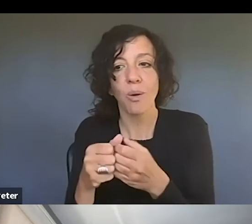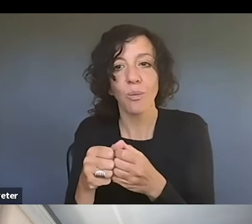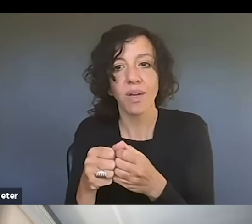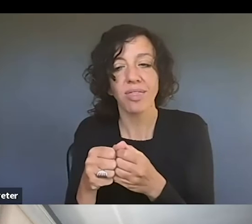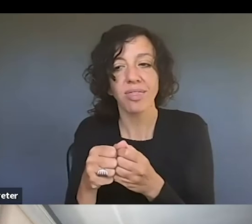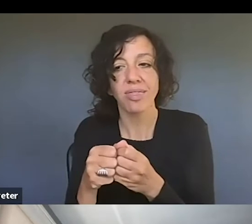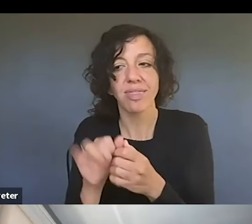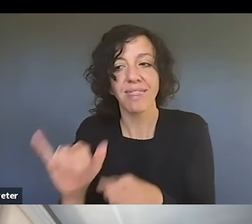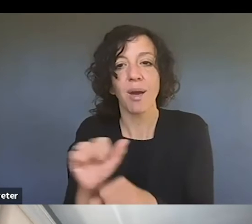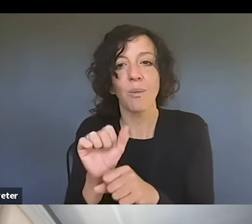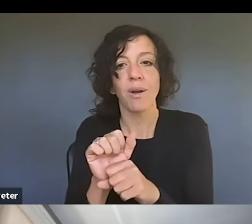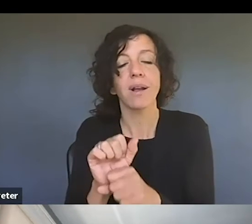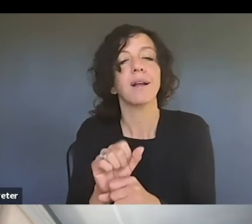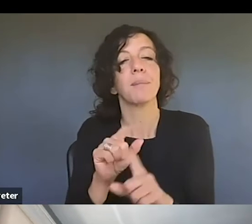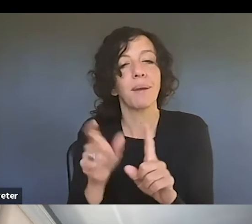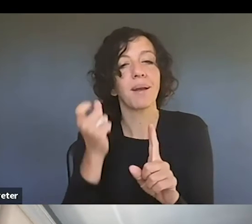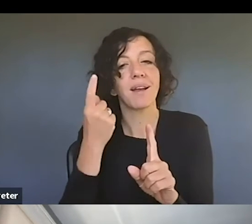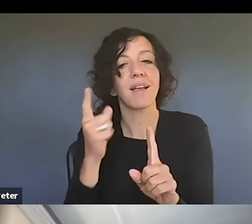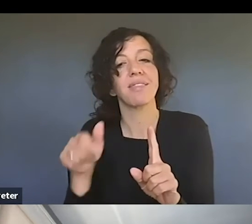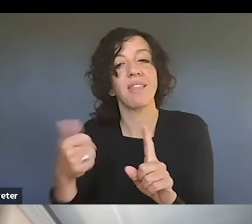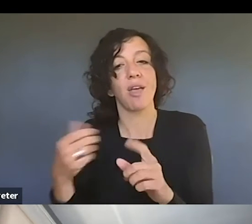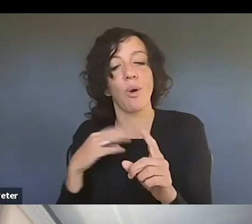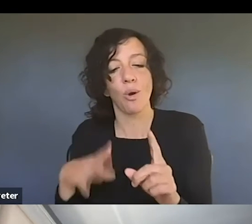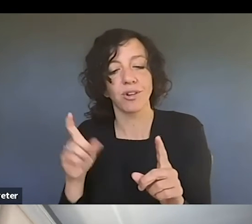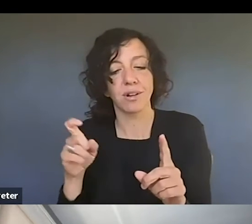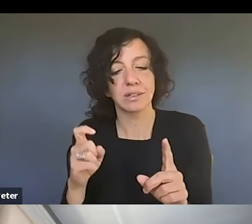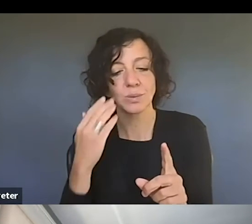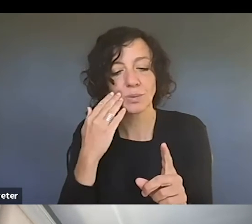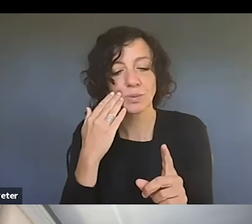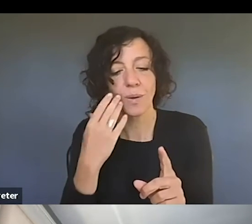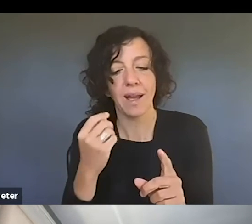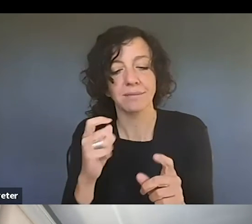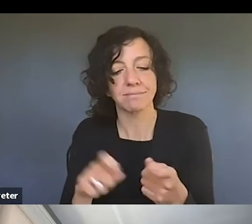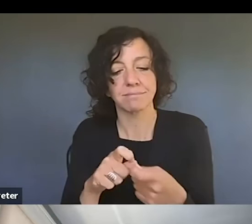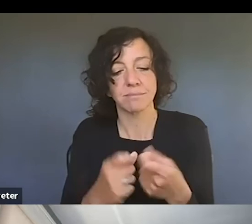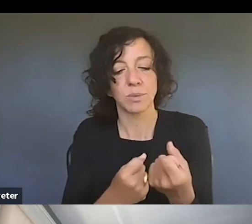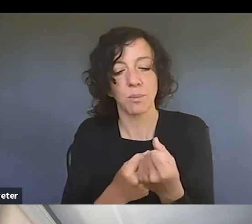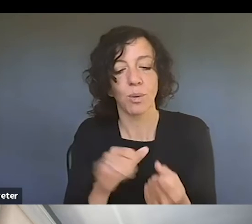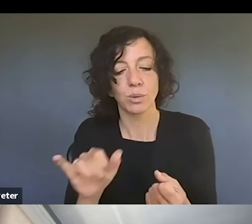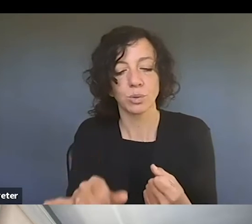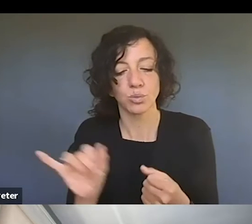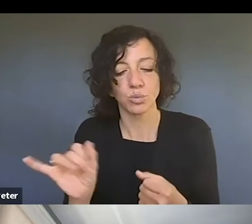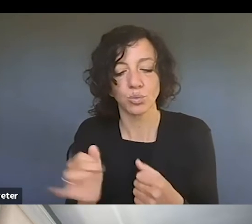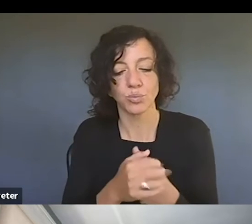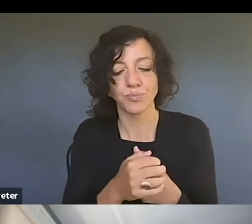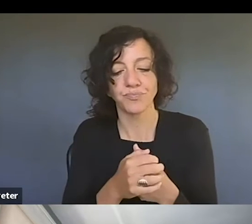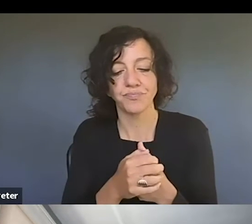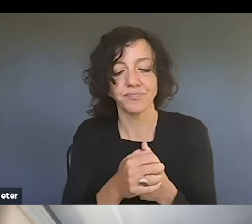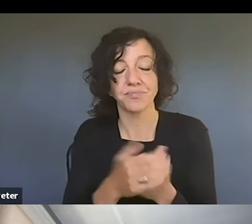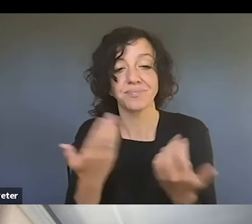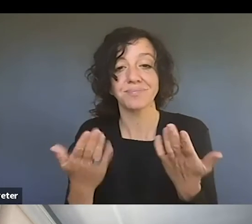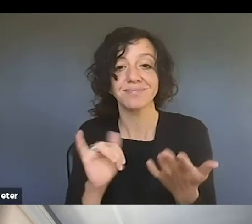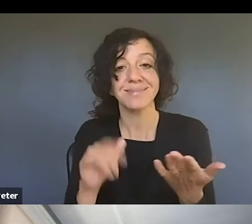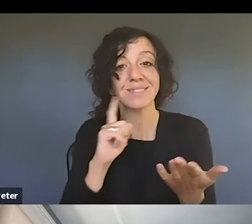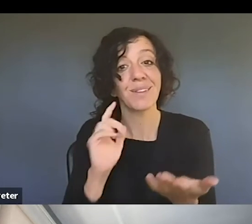to the other owner for what they've done. So I'll tell you that might sound very nice and reasonable,